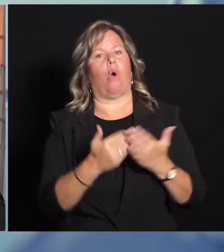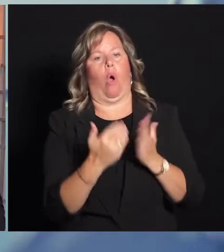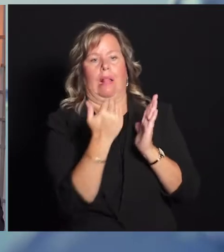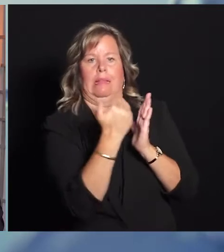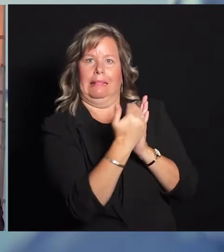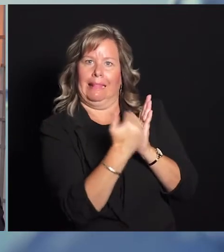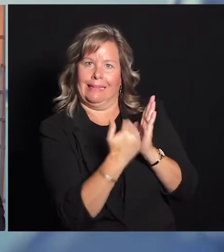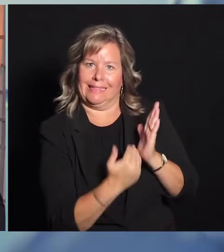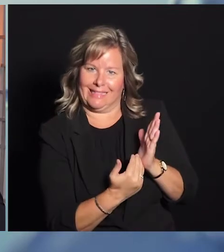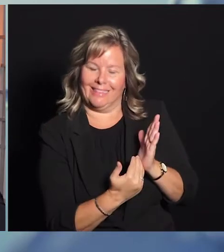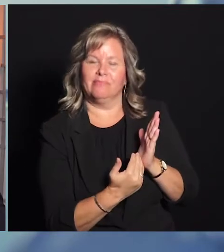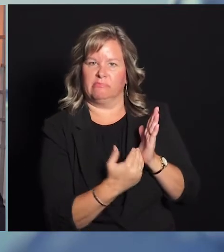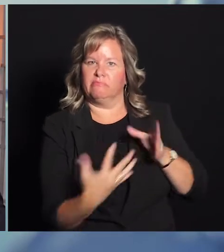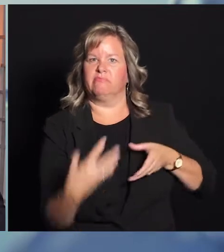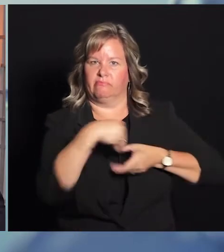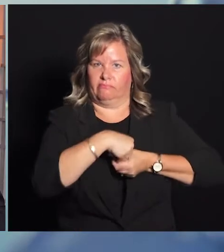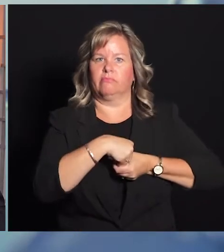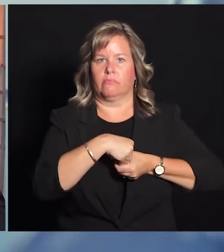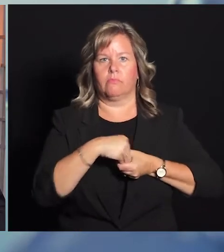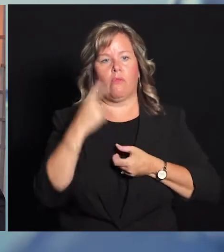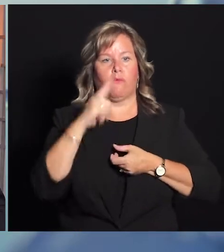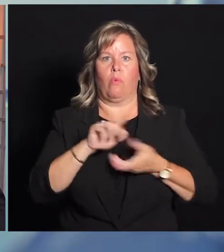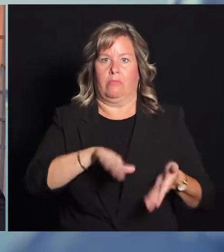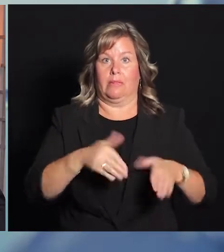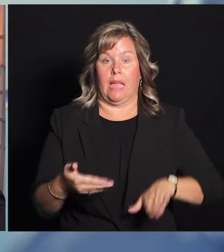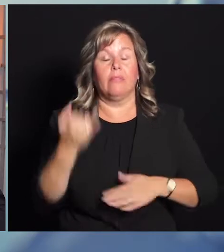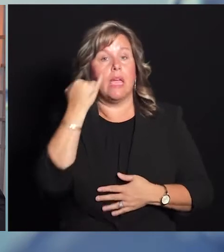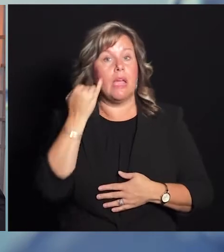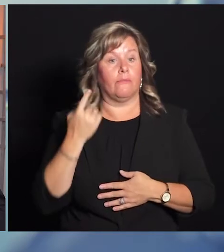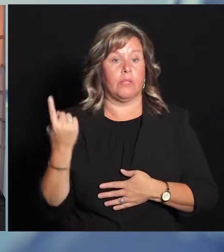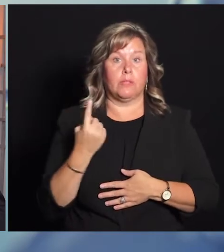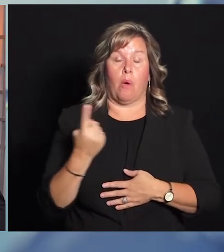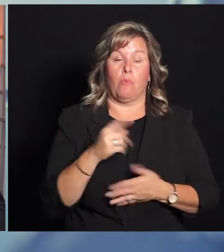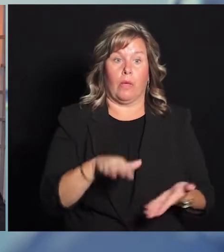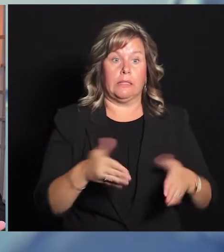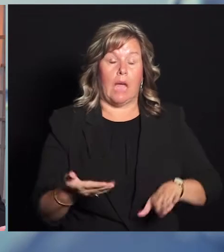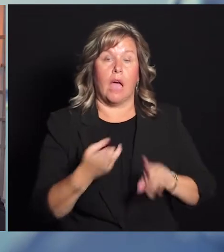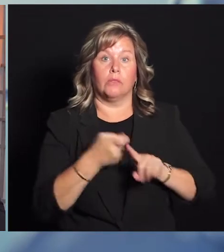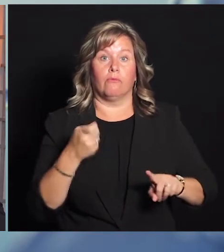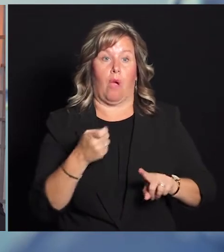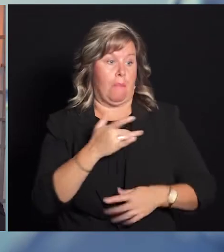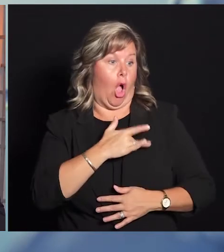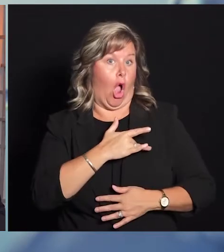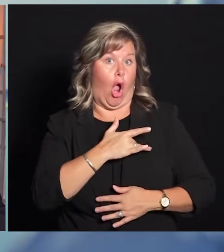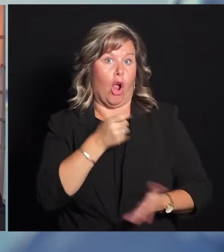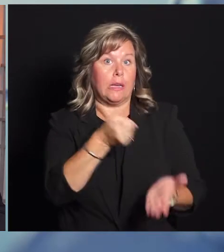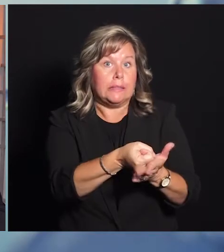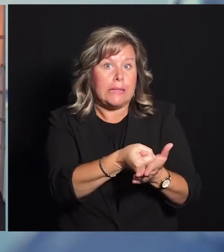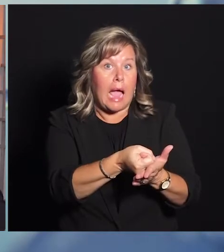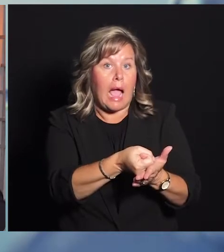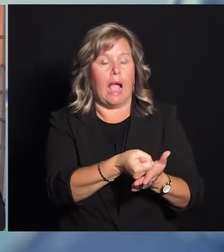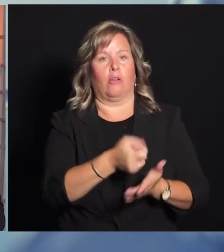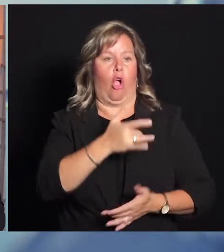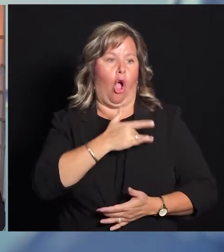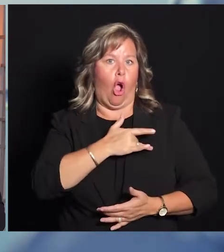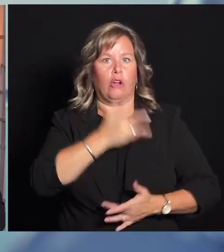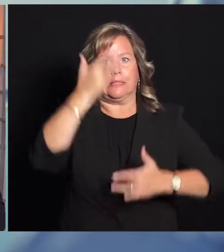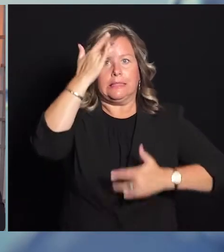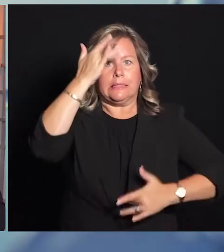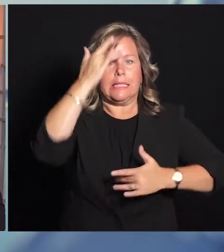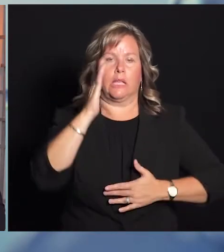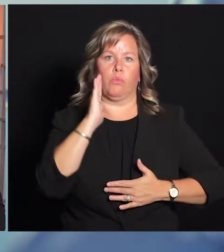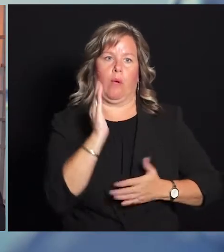are listed as other factors. And so if someone dies of a heart attack, a heart